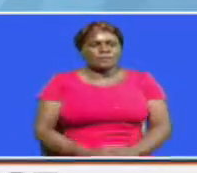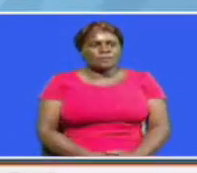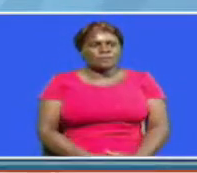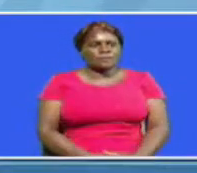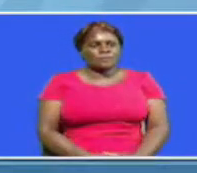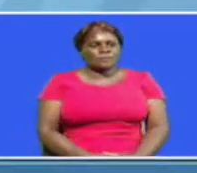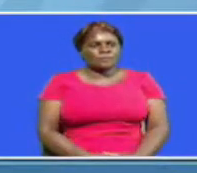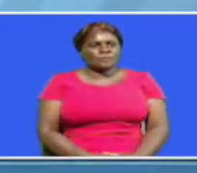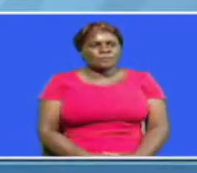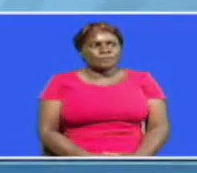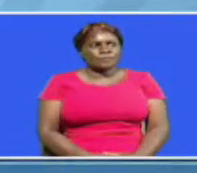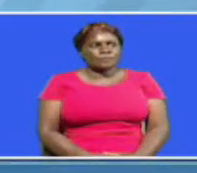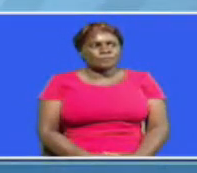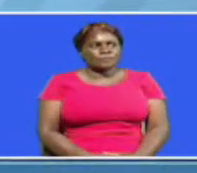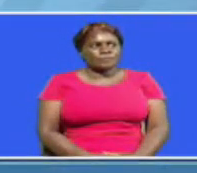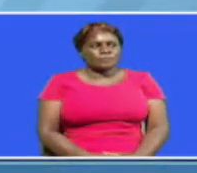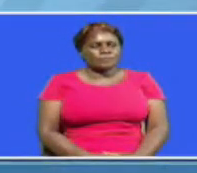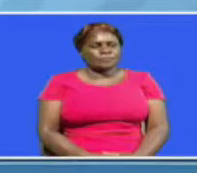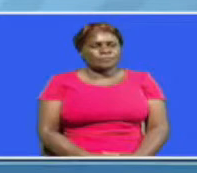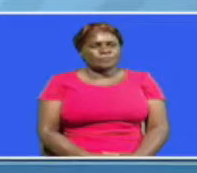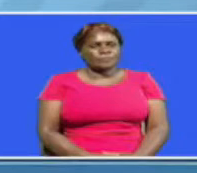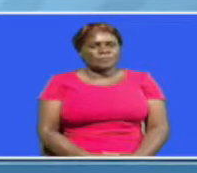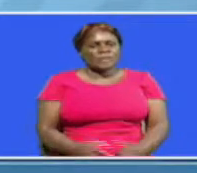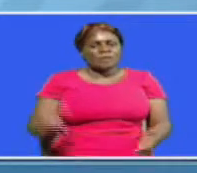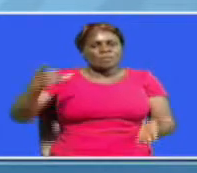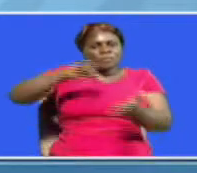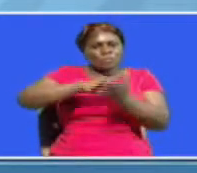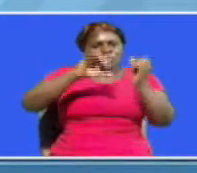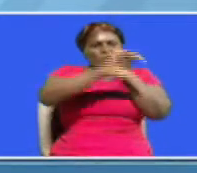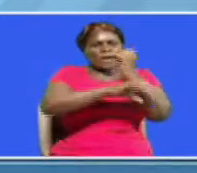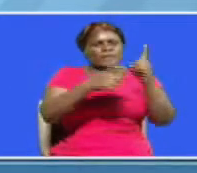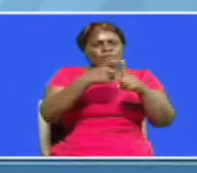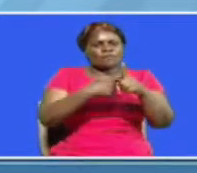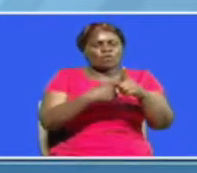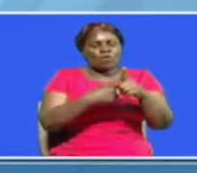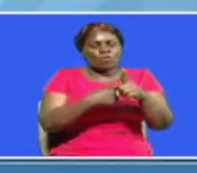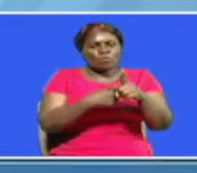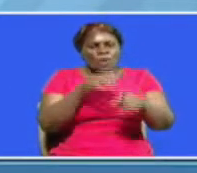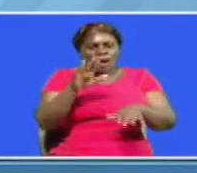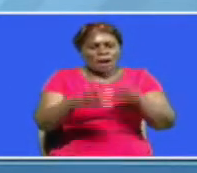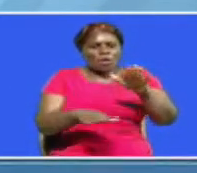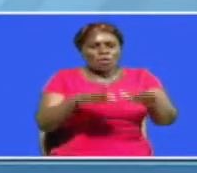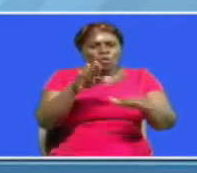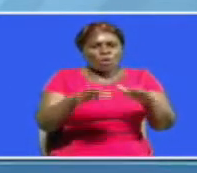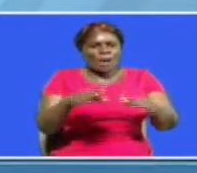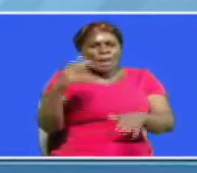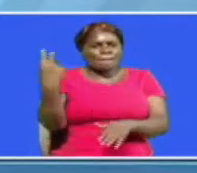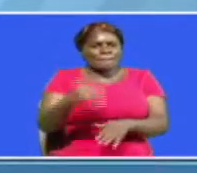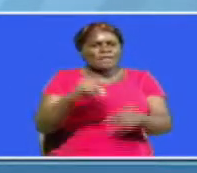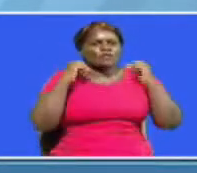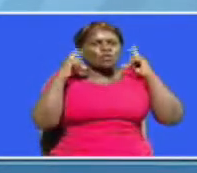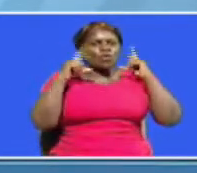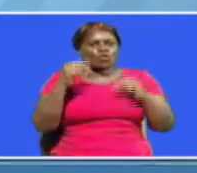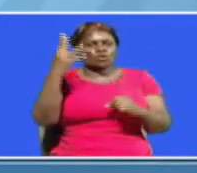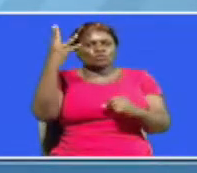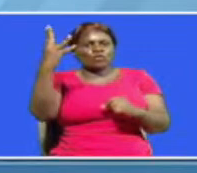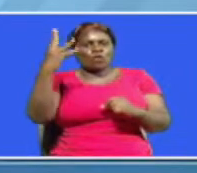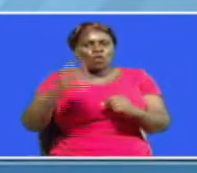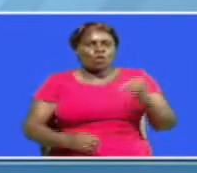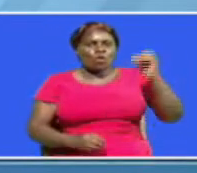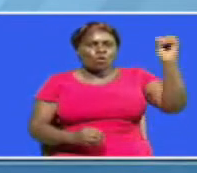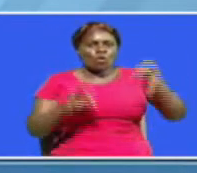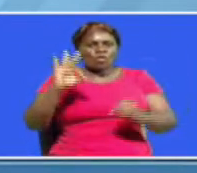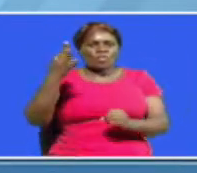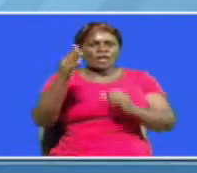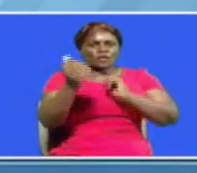Moving on, rising starlets jetted into the country from Angola where they thumped their hosts four goals to nil in their